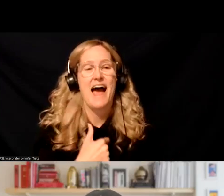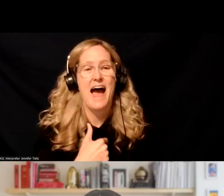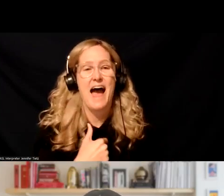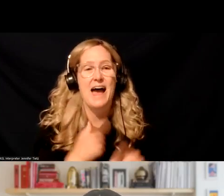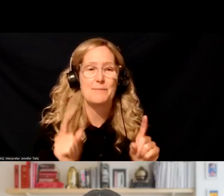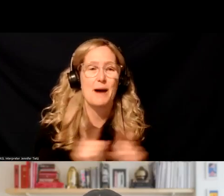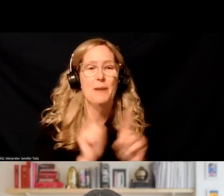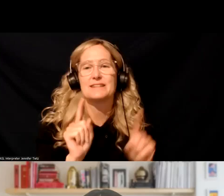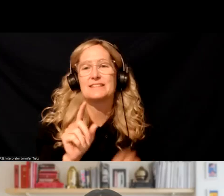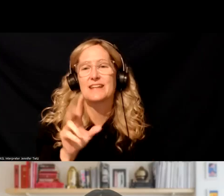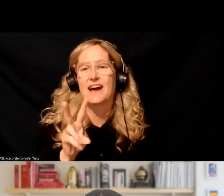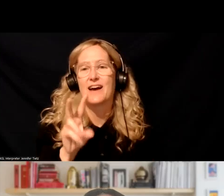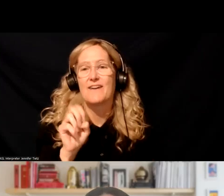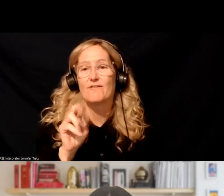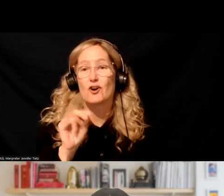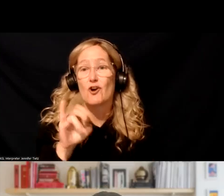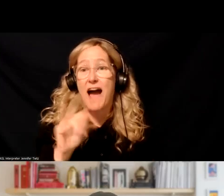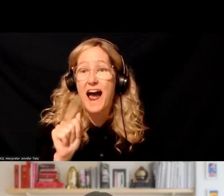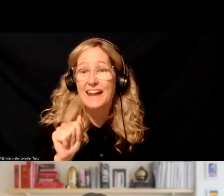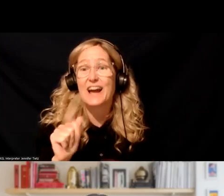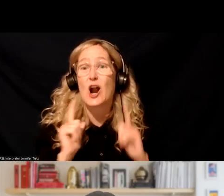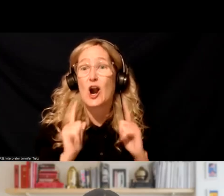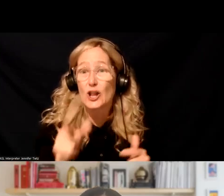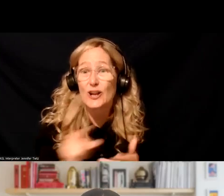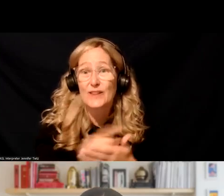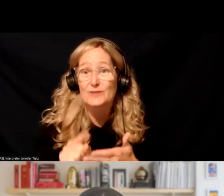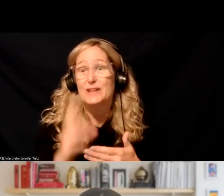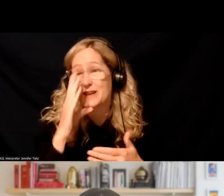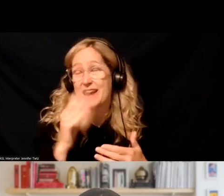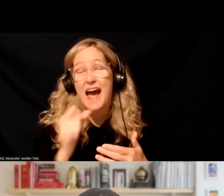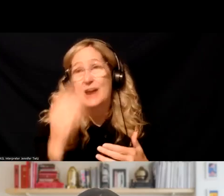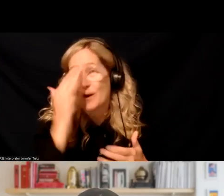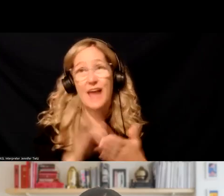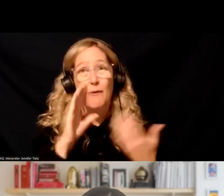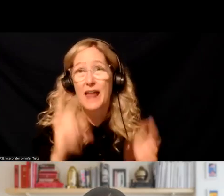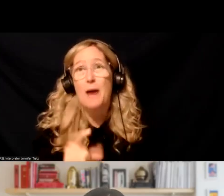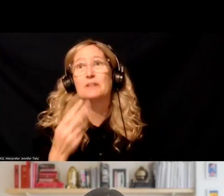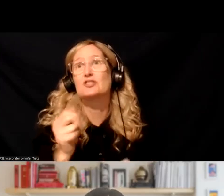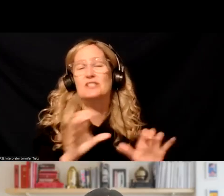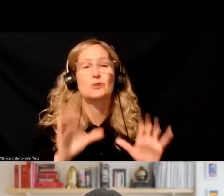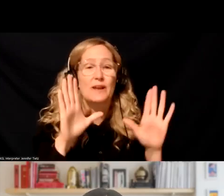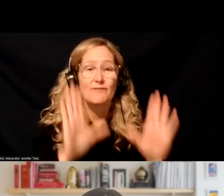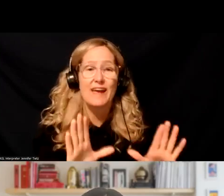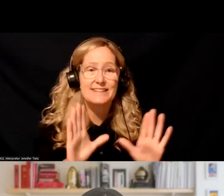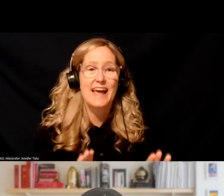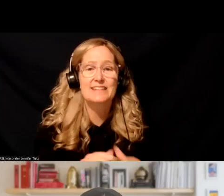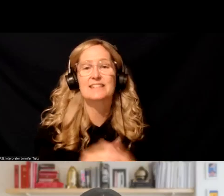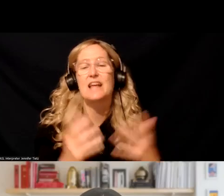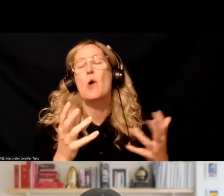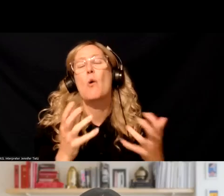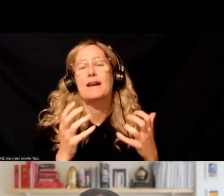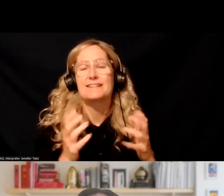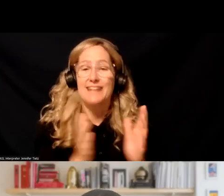into Veronica, uh, earlier this week, not knowing this was coming up and she's doing fantastic as always. I would have loved to